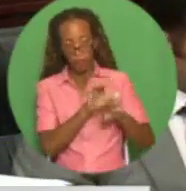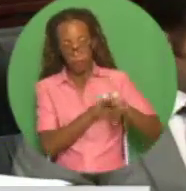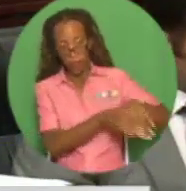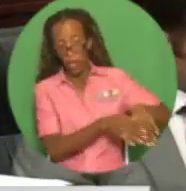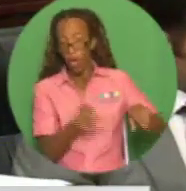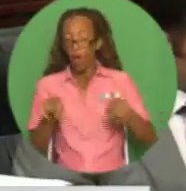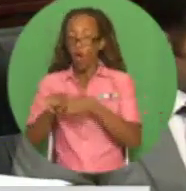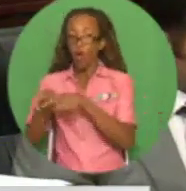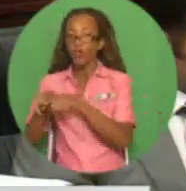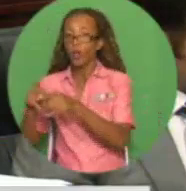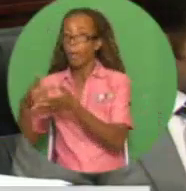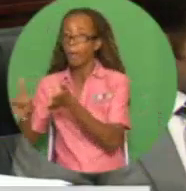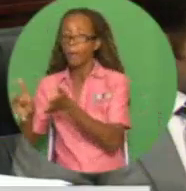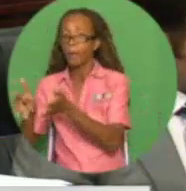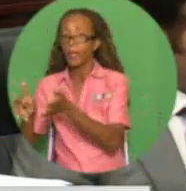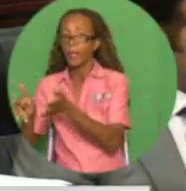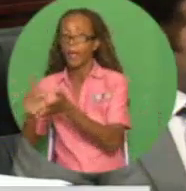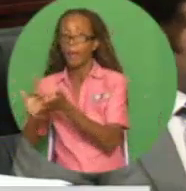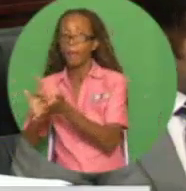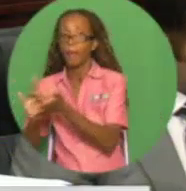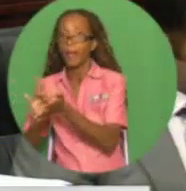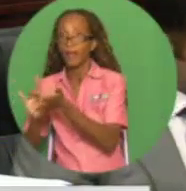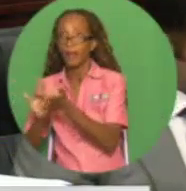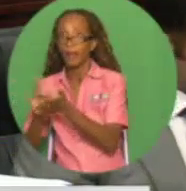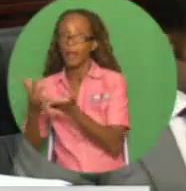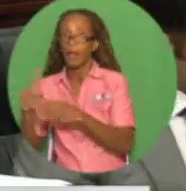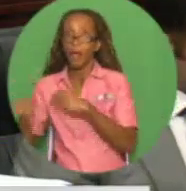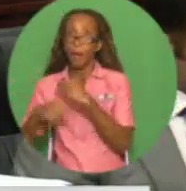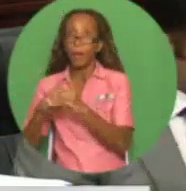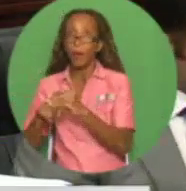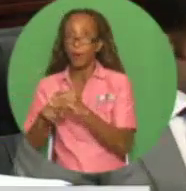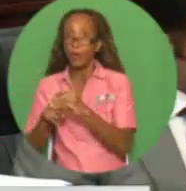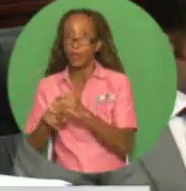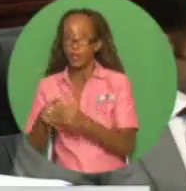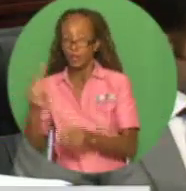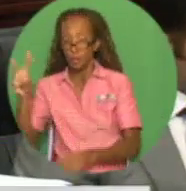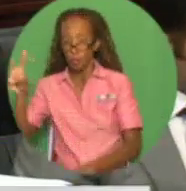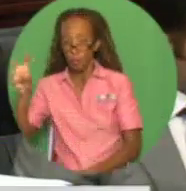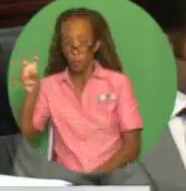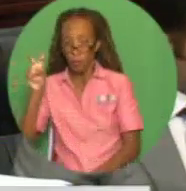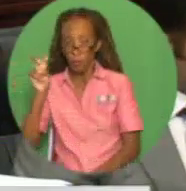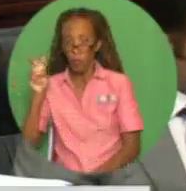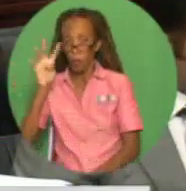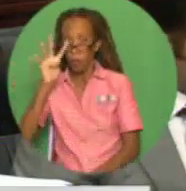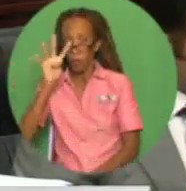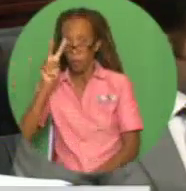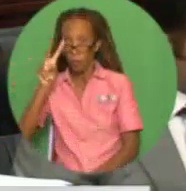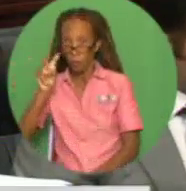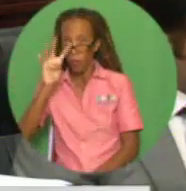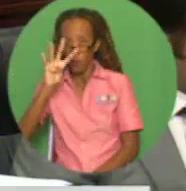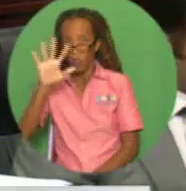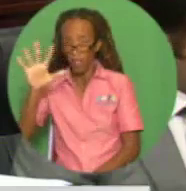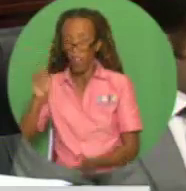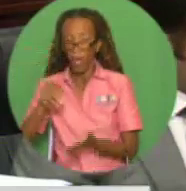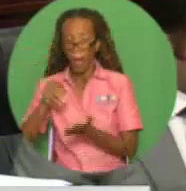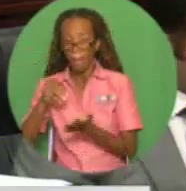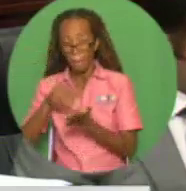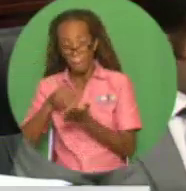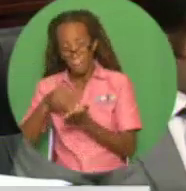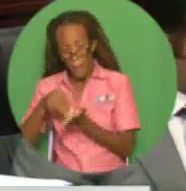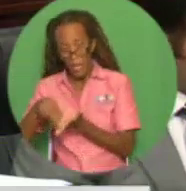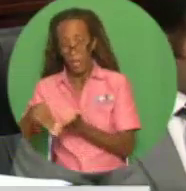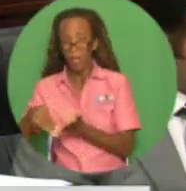annual cost to Petrotrin of approximately $245 million per year,